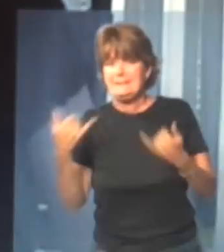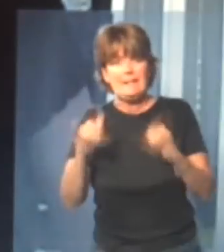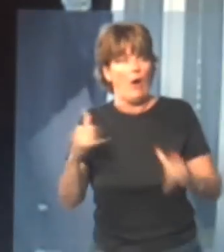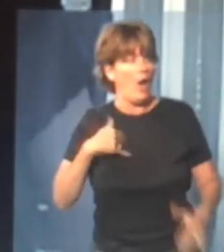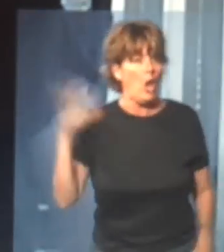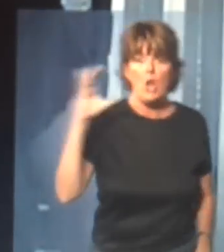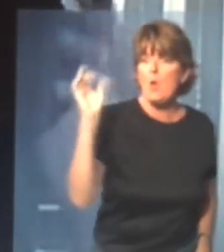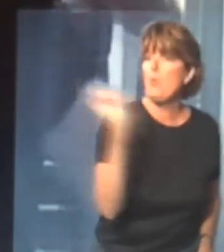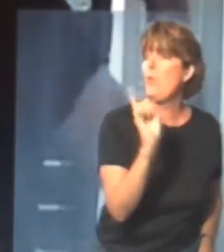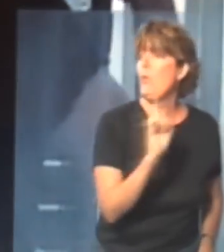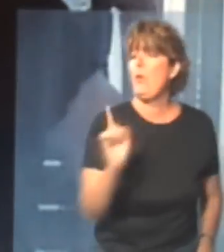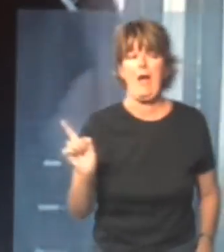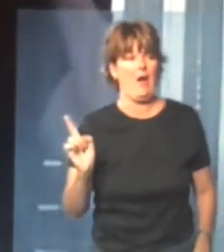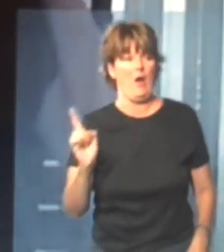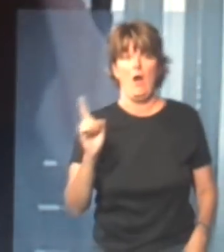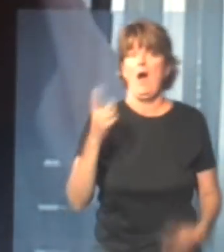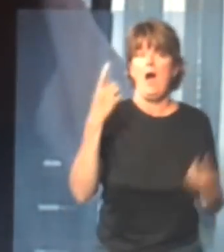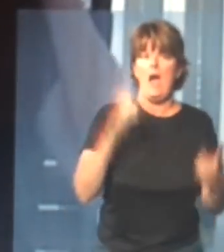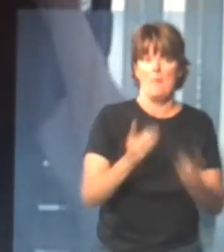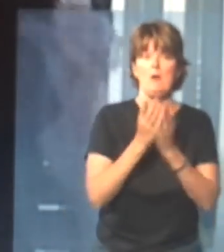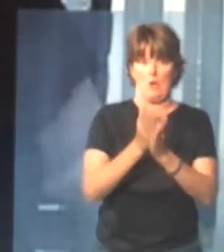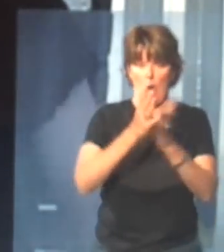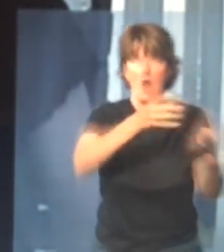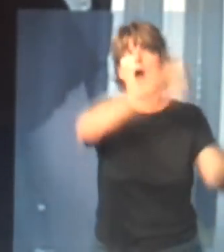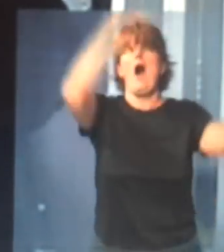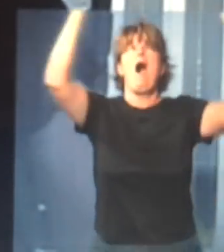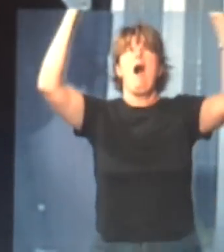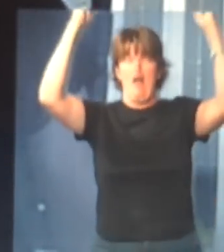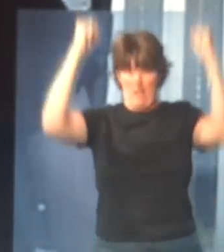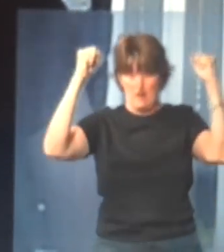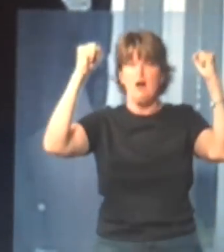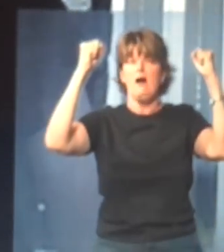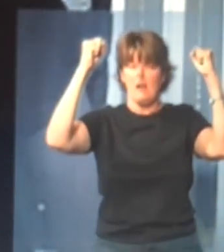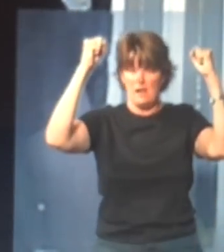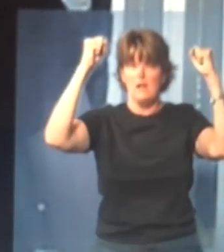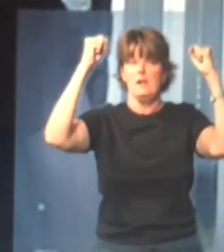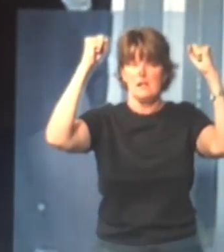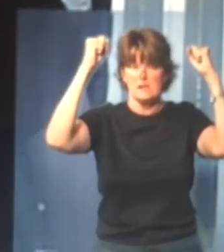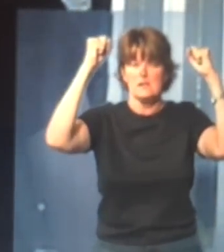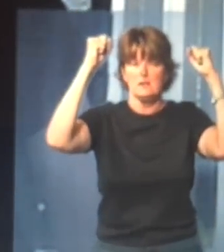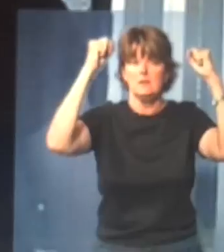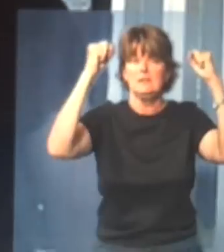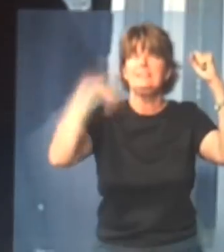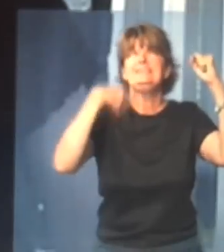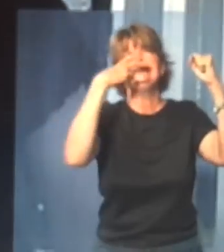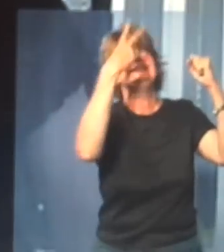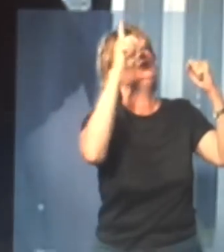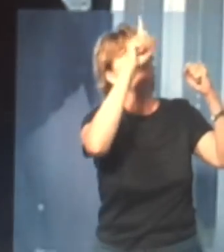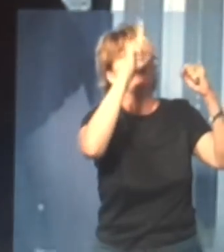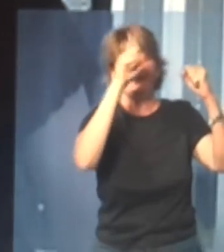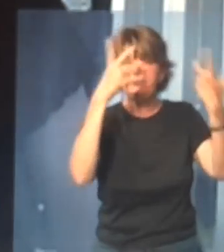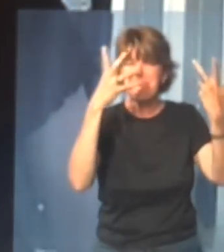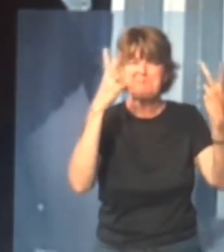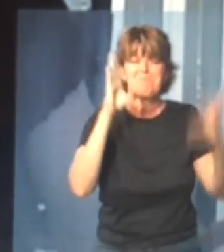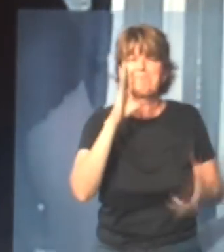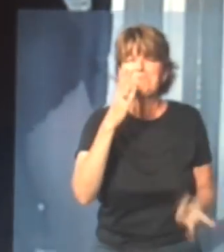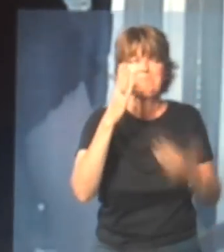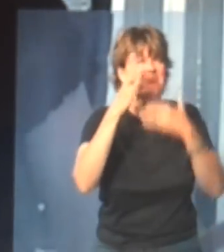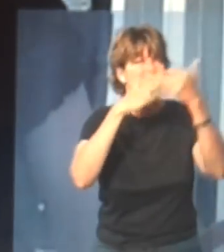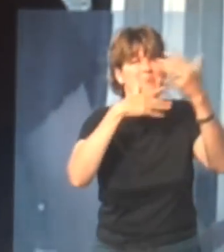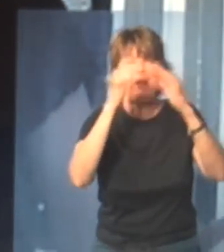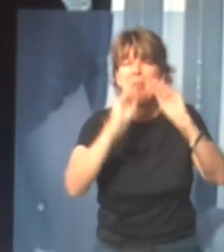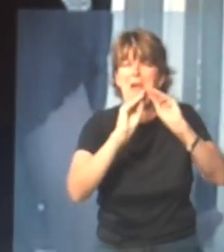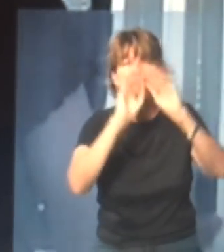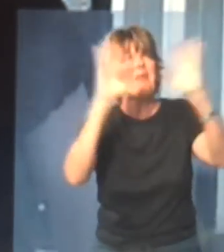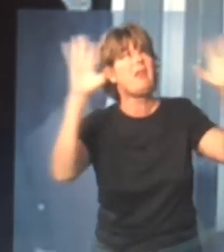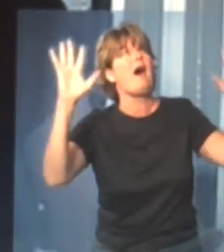but I, the, the canoe was over on top of me, and, and I, um, all I could see is beige, you know, the sunlight was